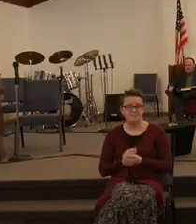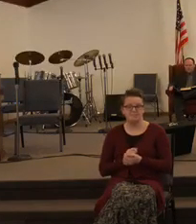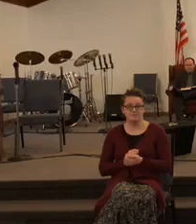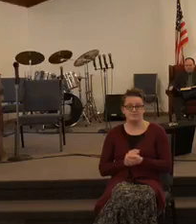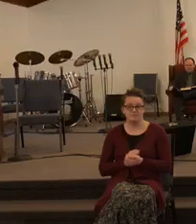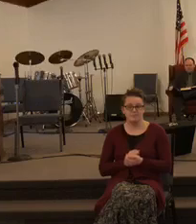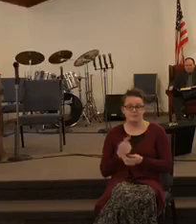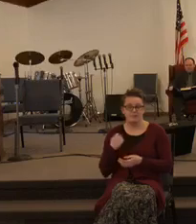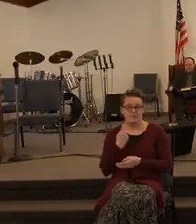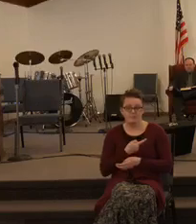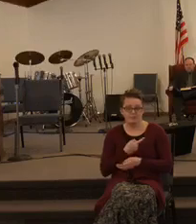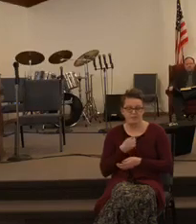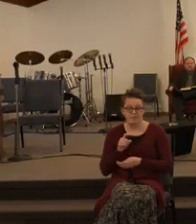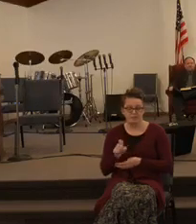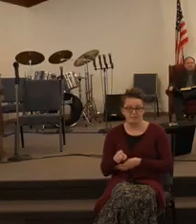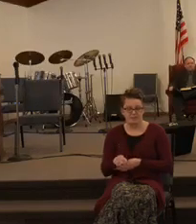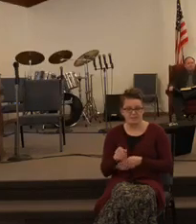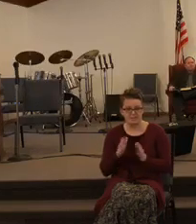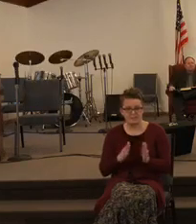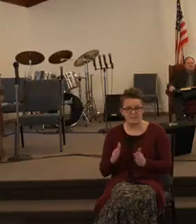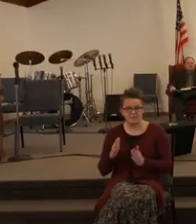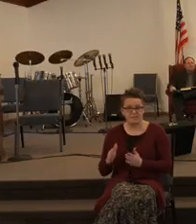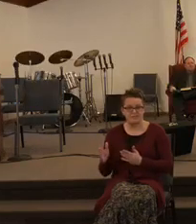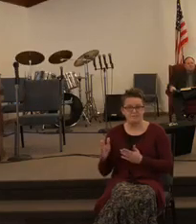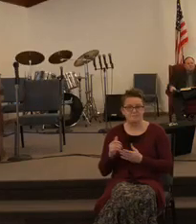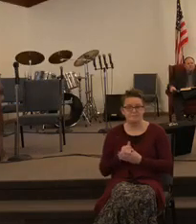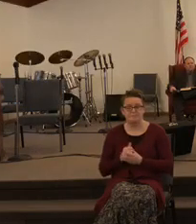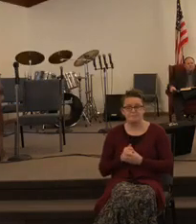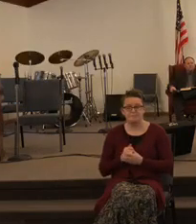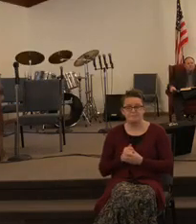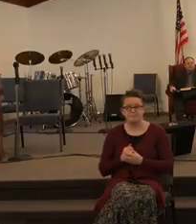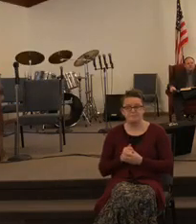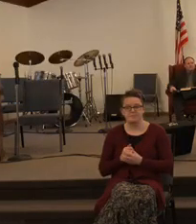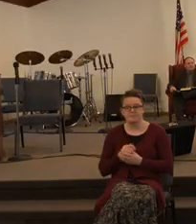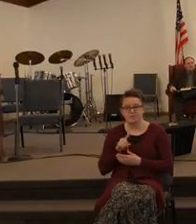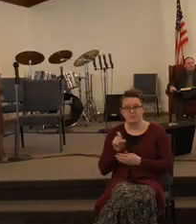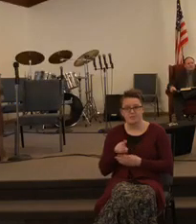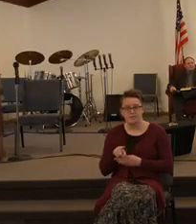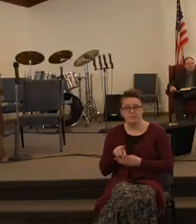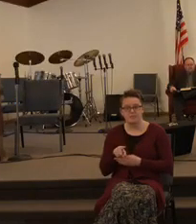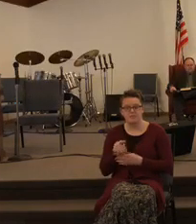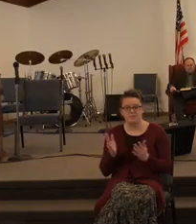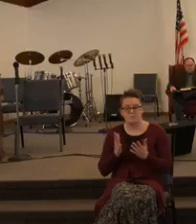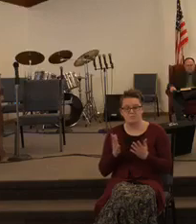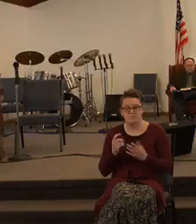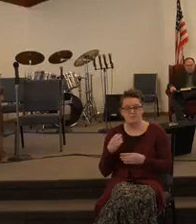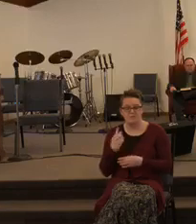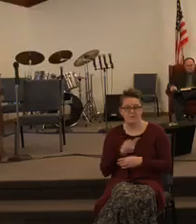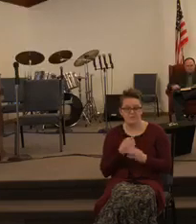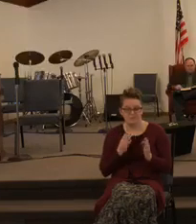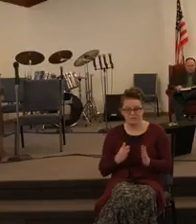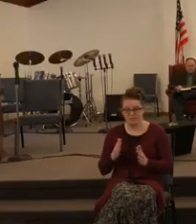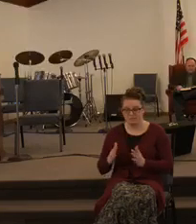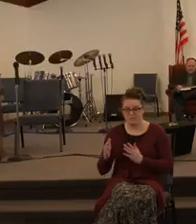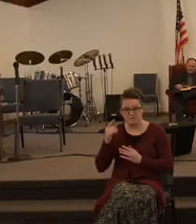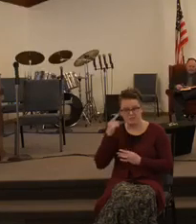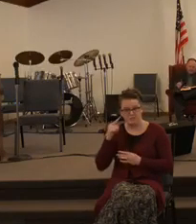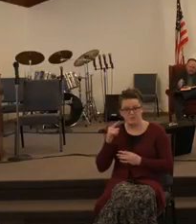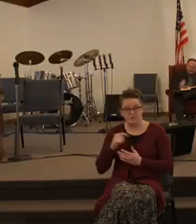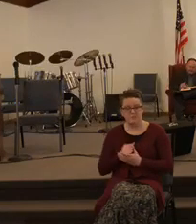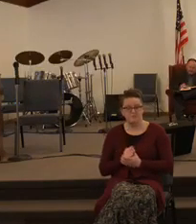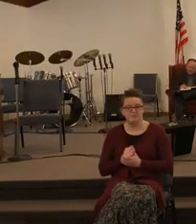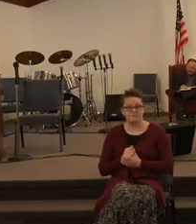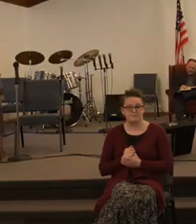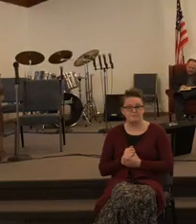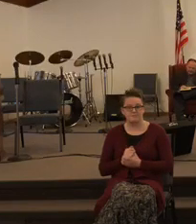We must prepare. And the question is what are we preparing for? Amen, brother.